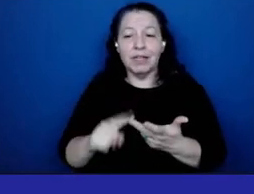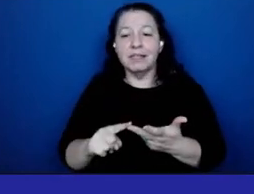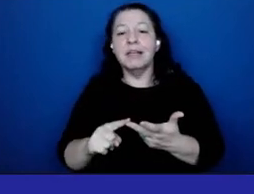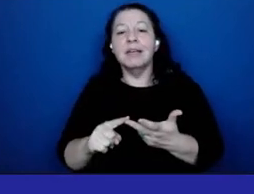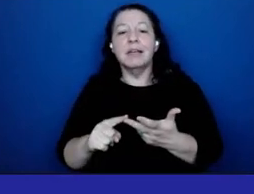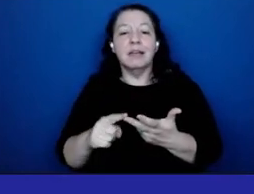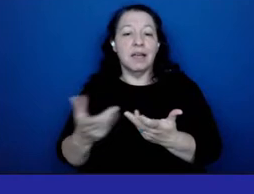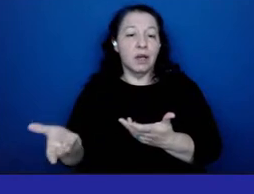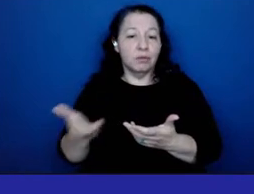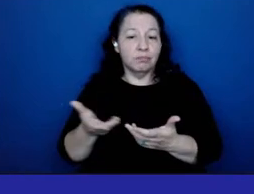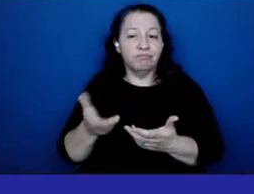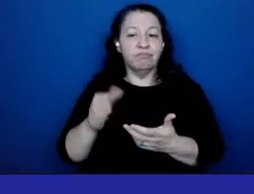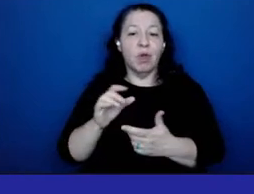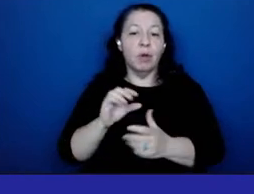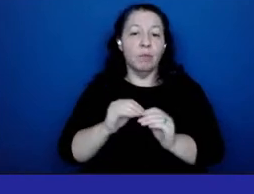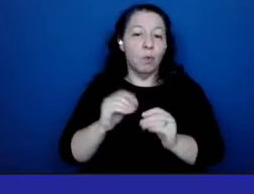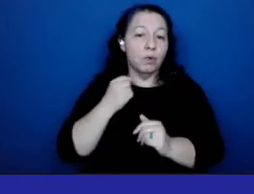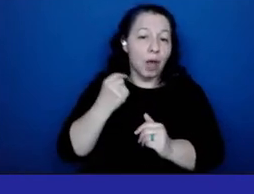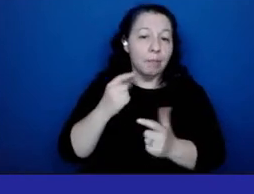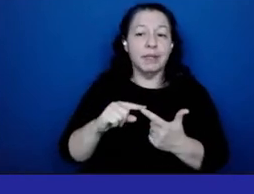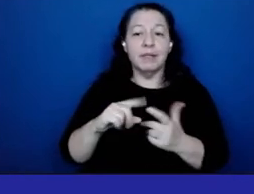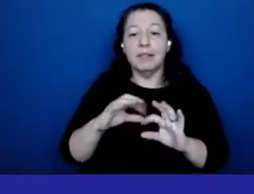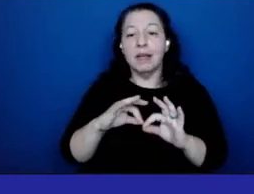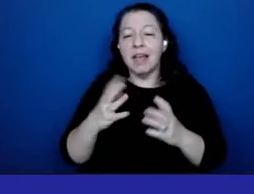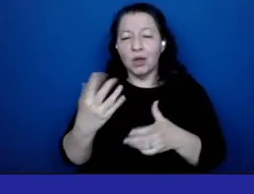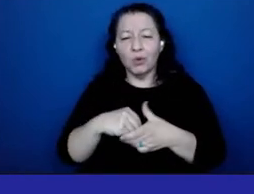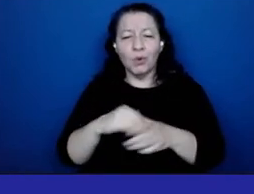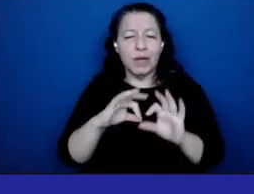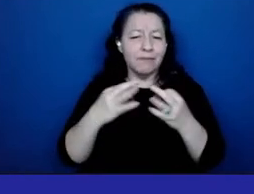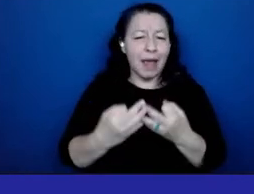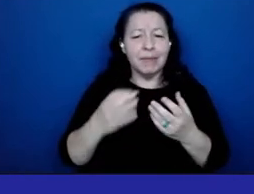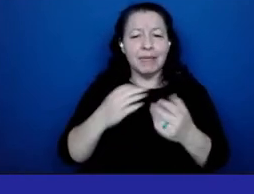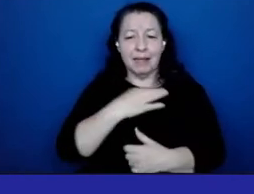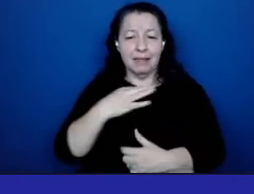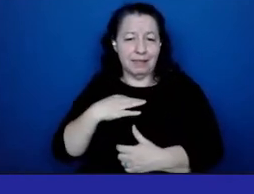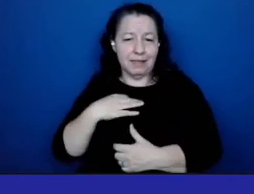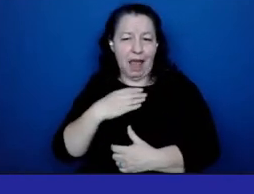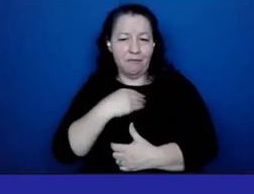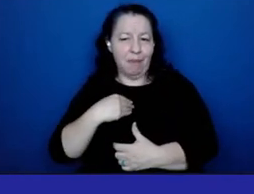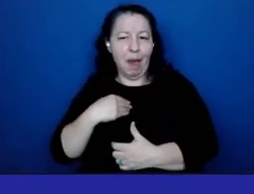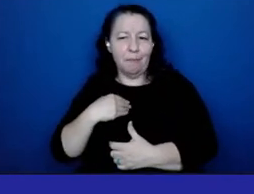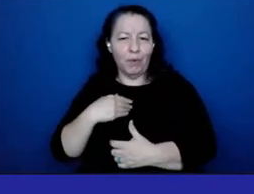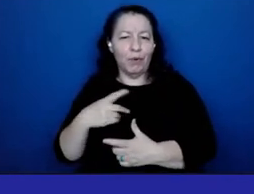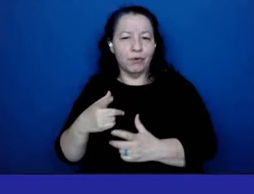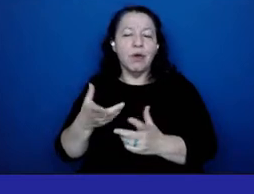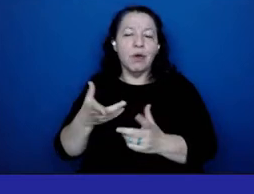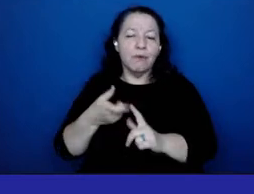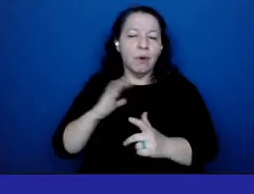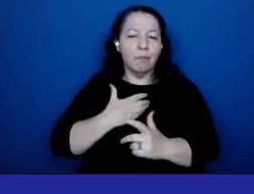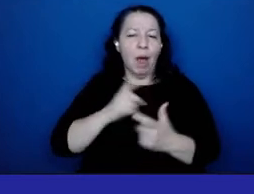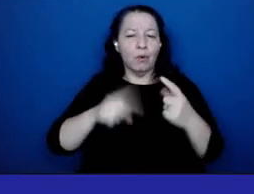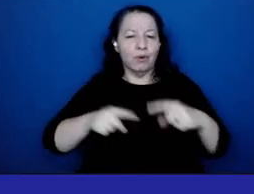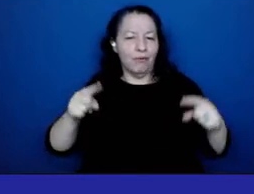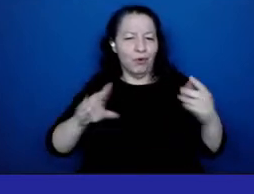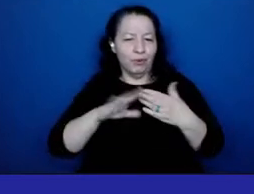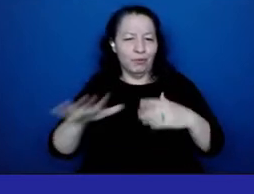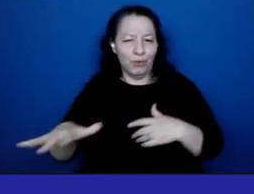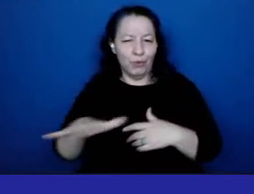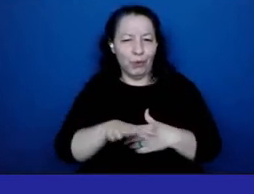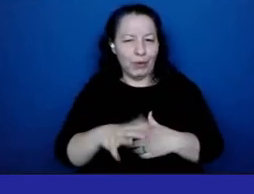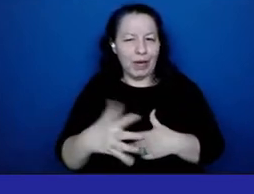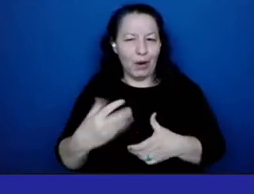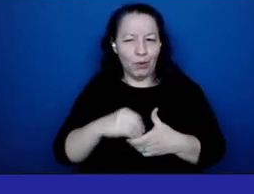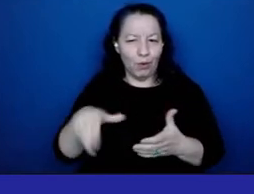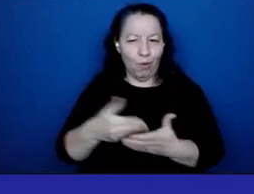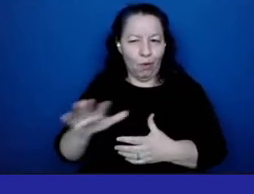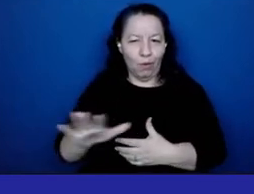families and staff members of our culturally diverse community community in addition to these great developments elmhurst